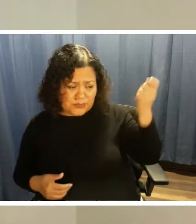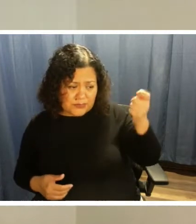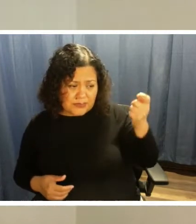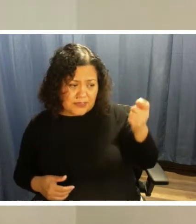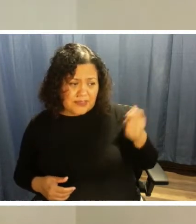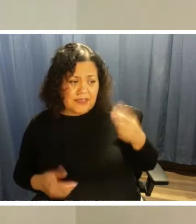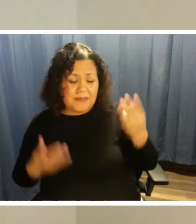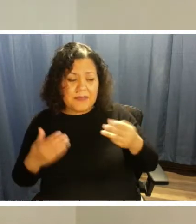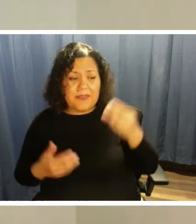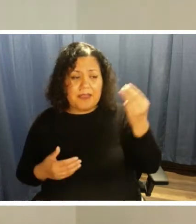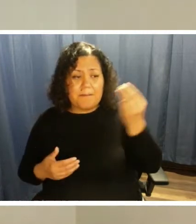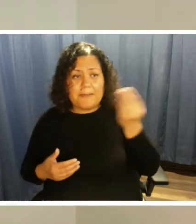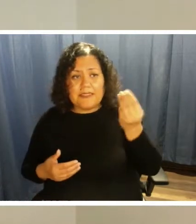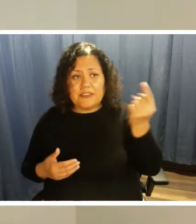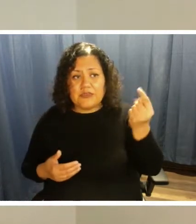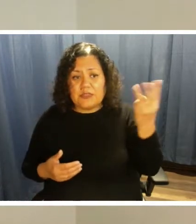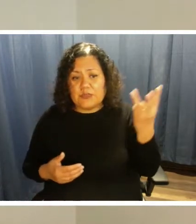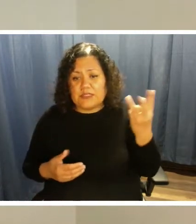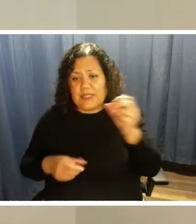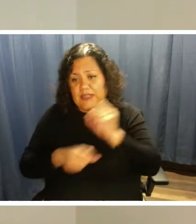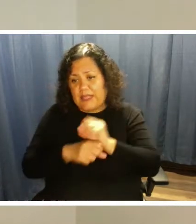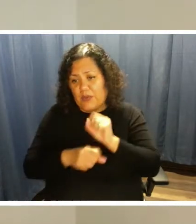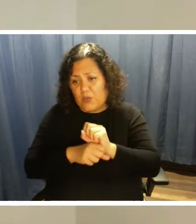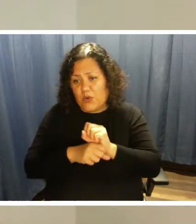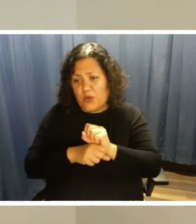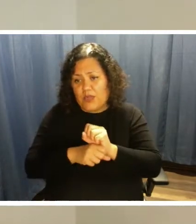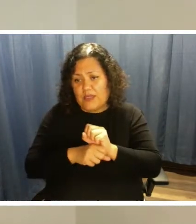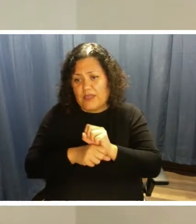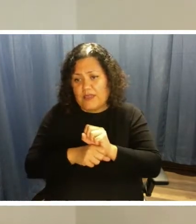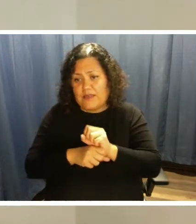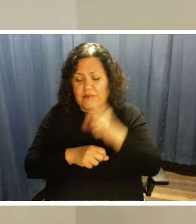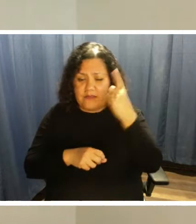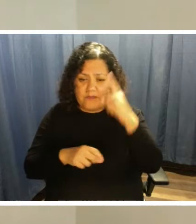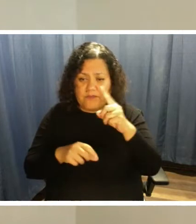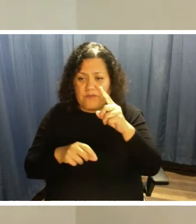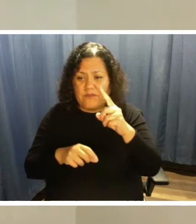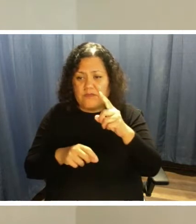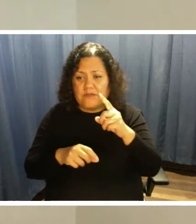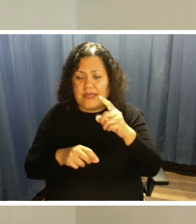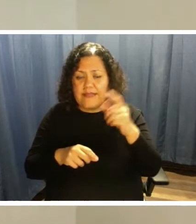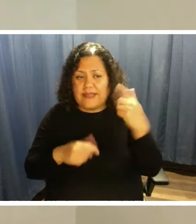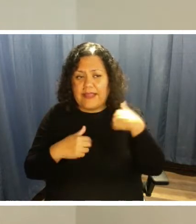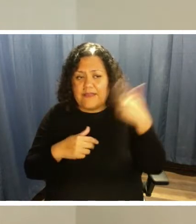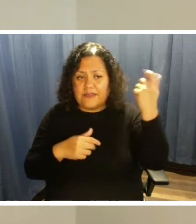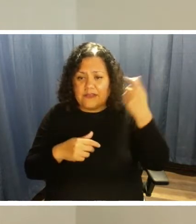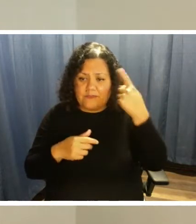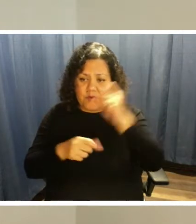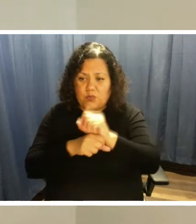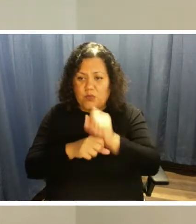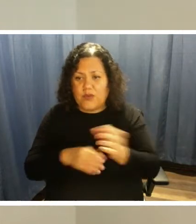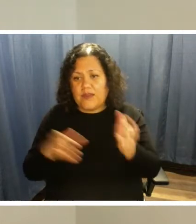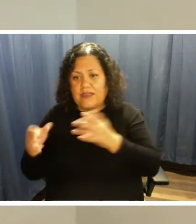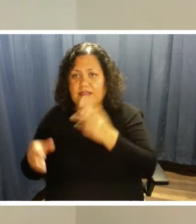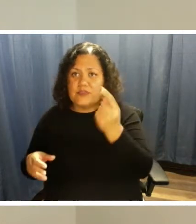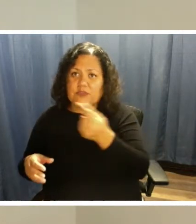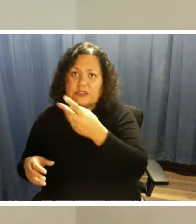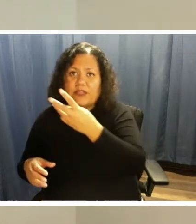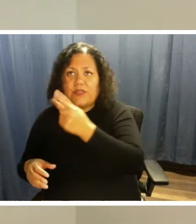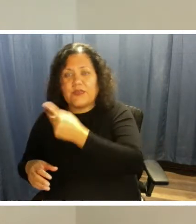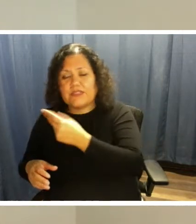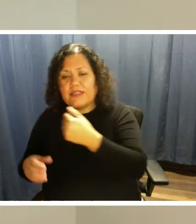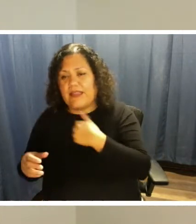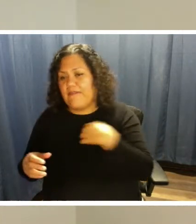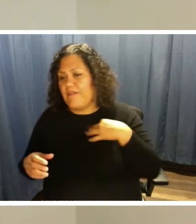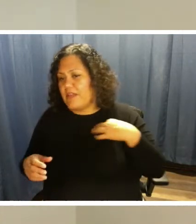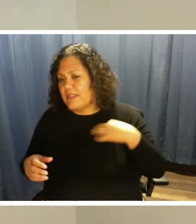Tuesday, Wednesday, they work, they've got a work subscription, and then Tuesday, Thursday, they do volunteer work somewhere. Yes. And then they want